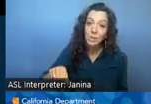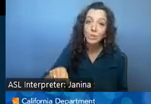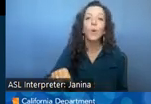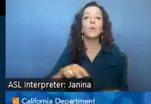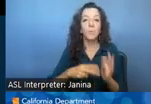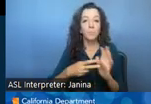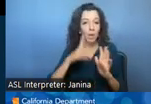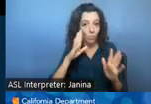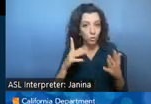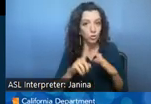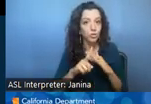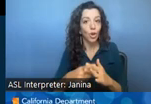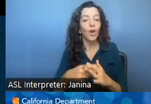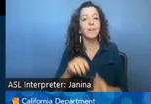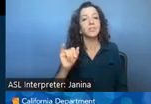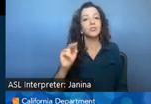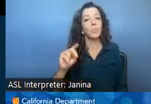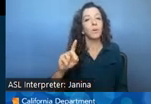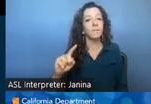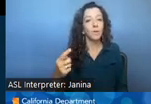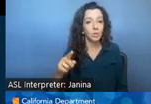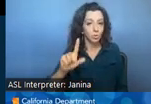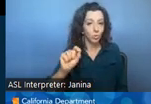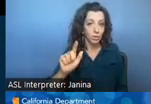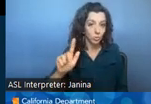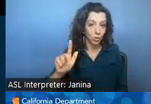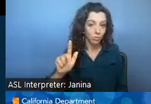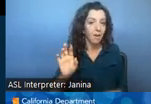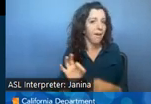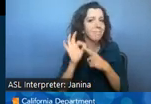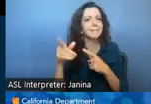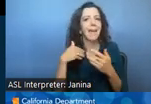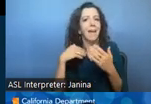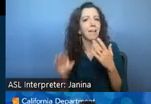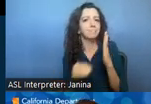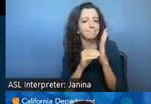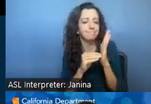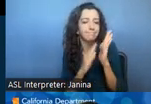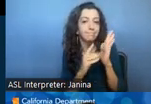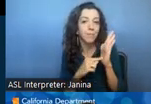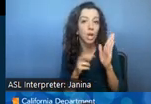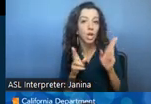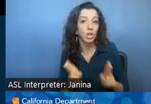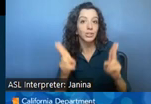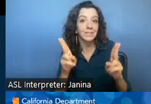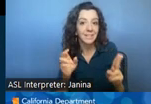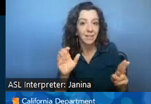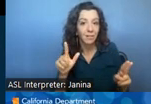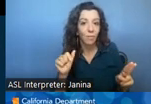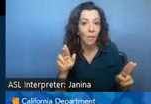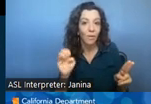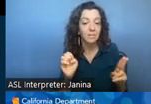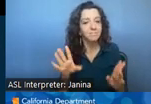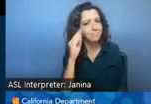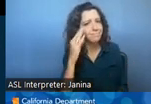january 1 2023 unless they have an urgency clause uh and then for everyone's reference uh